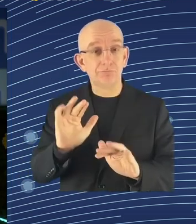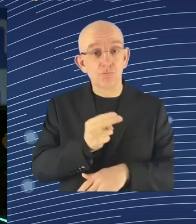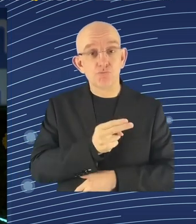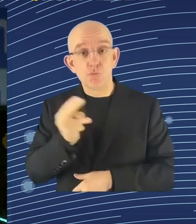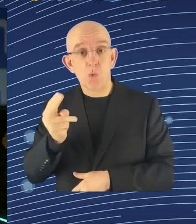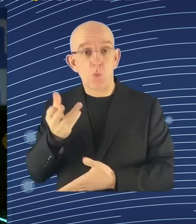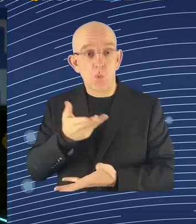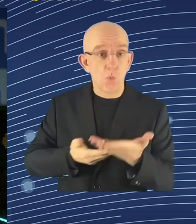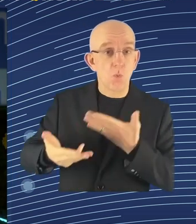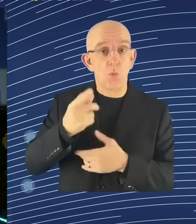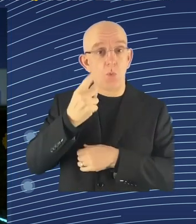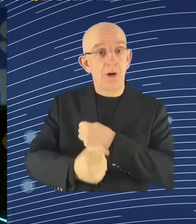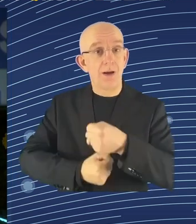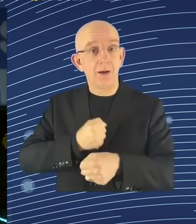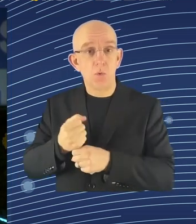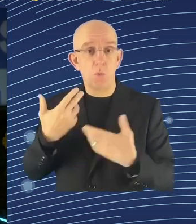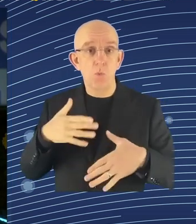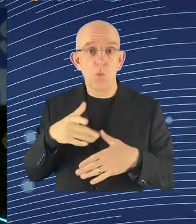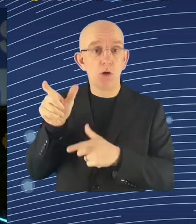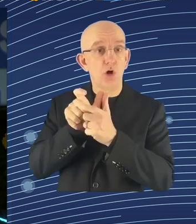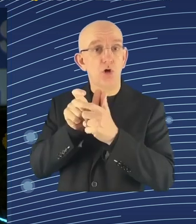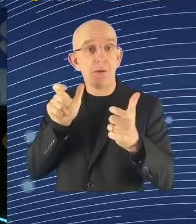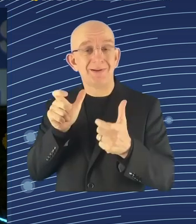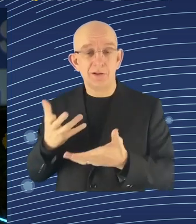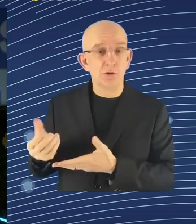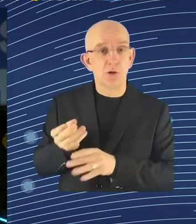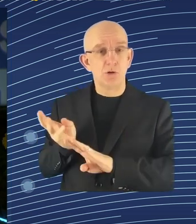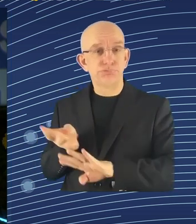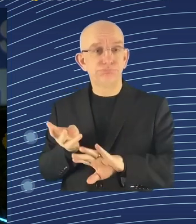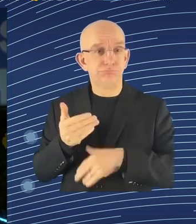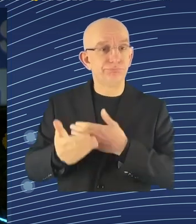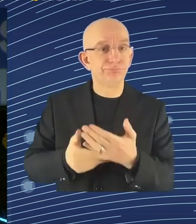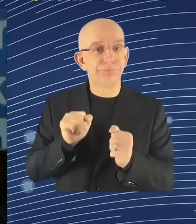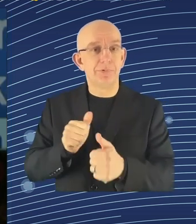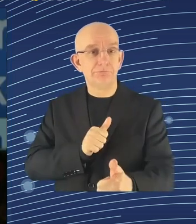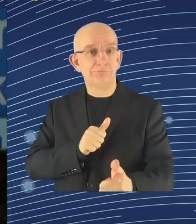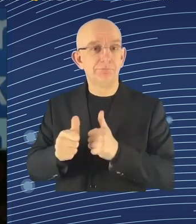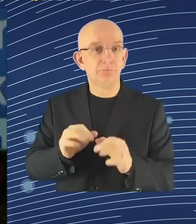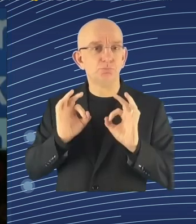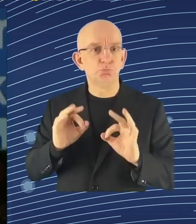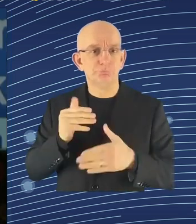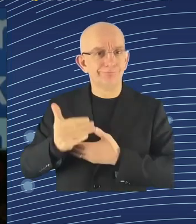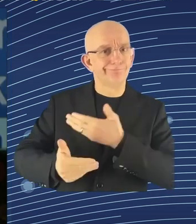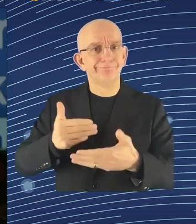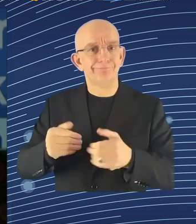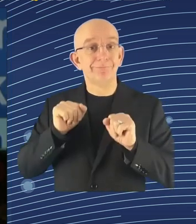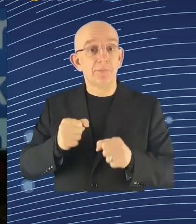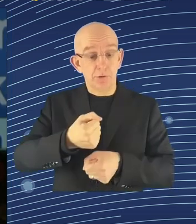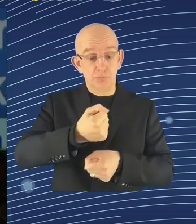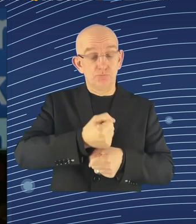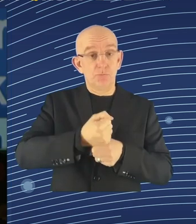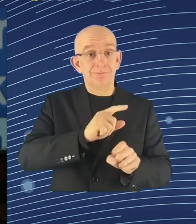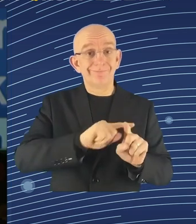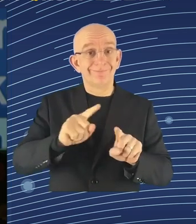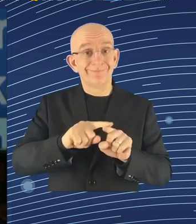can assist workers in performing tasks more effectively. And as you will have seen today, because the